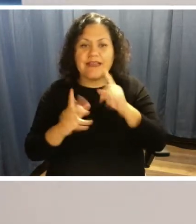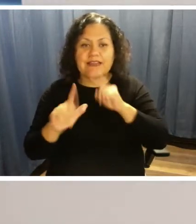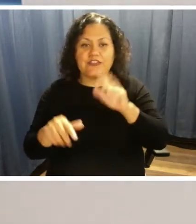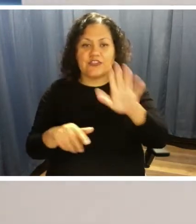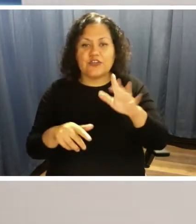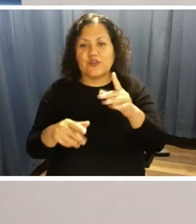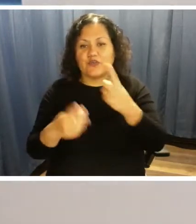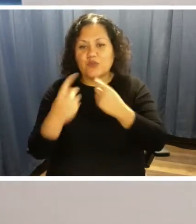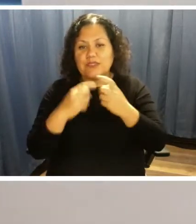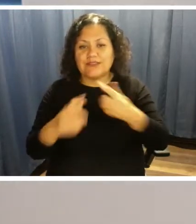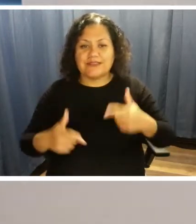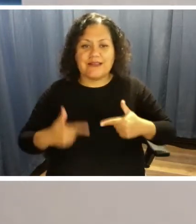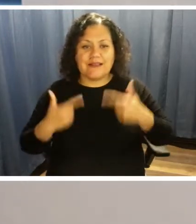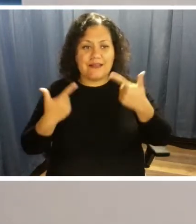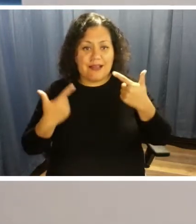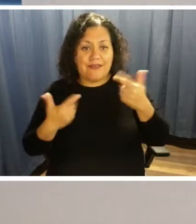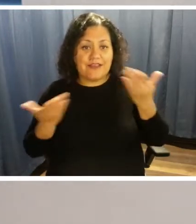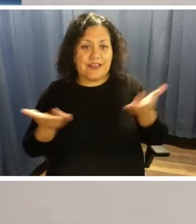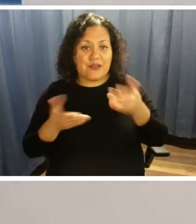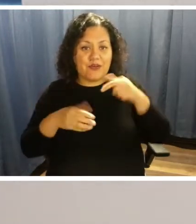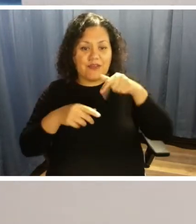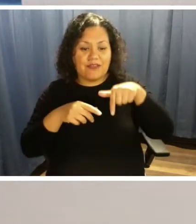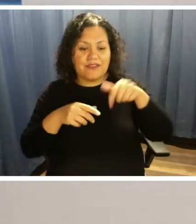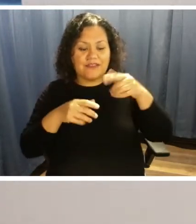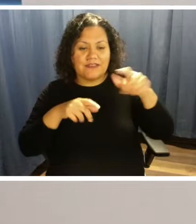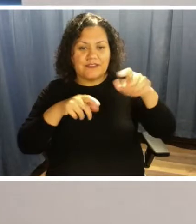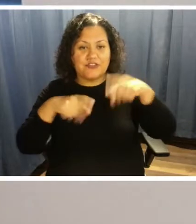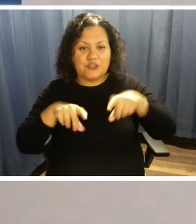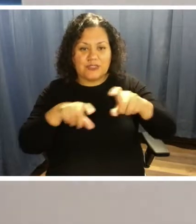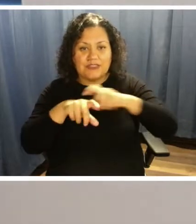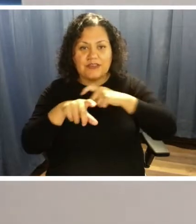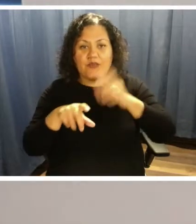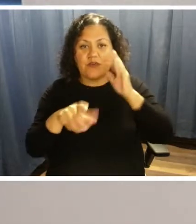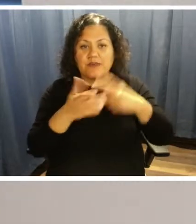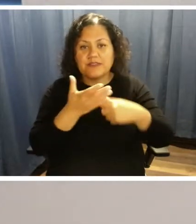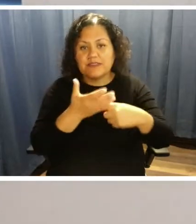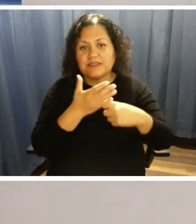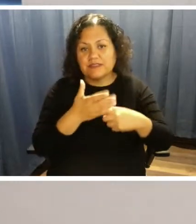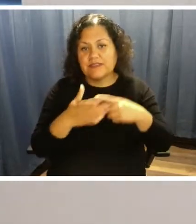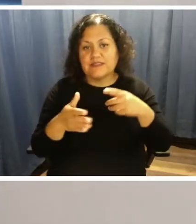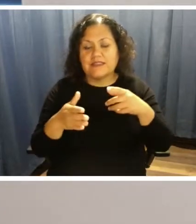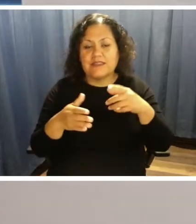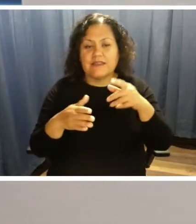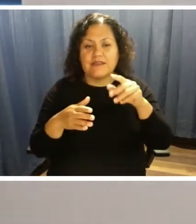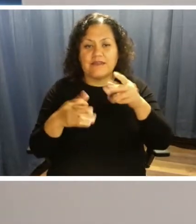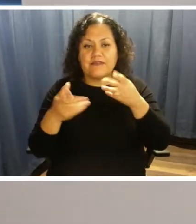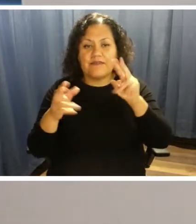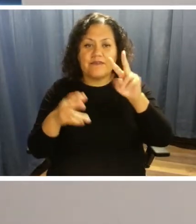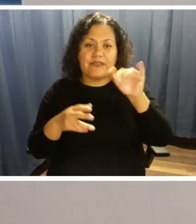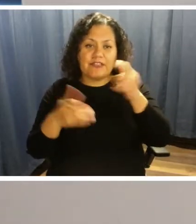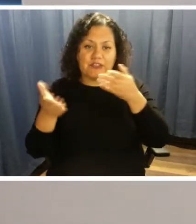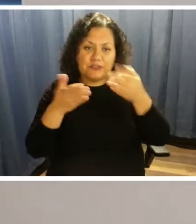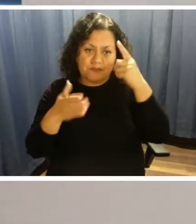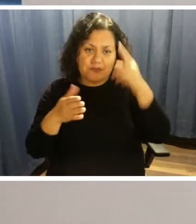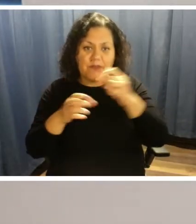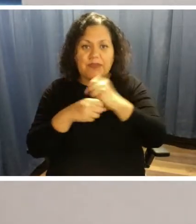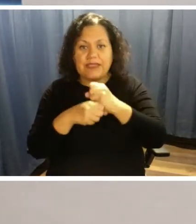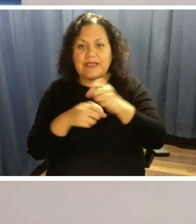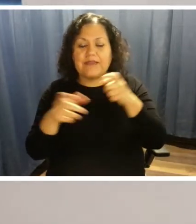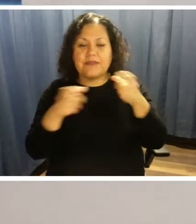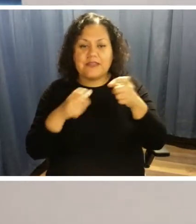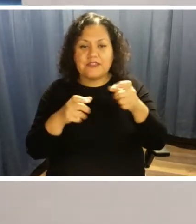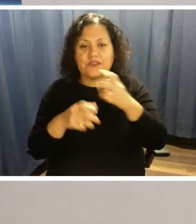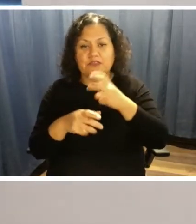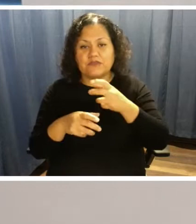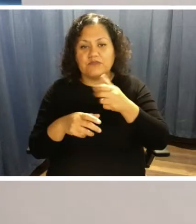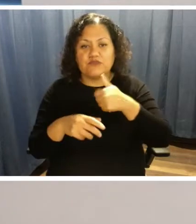call. We'll be discussing via online services for making and managing trips and reservations online, along